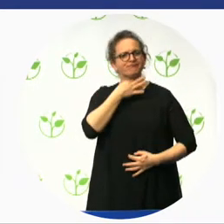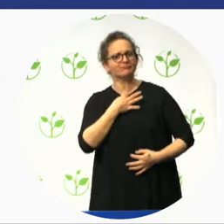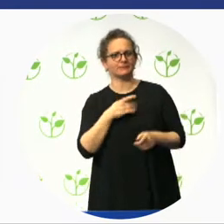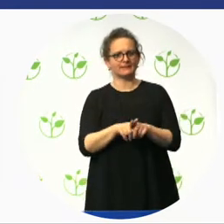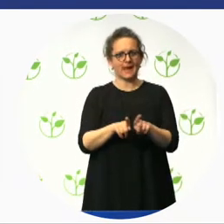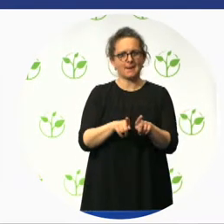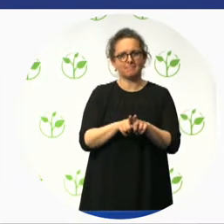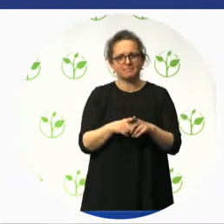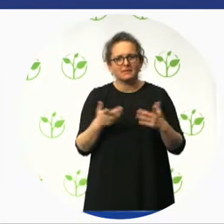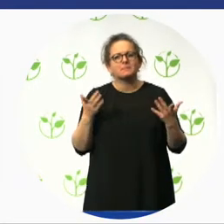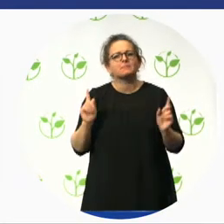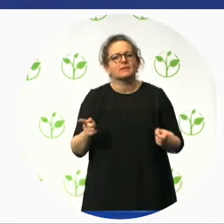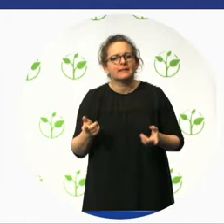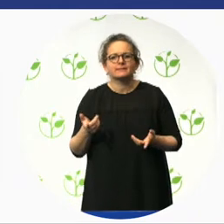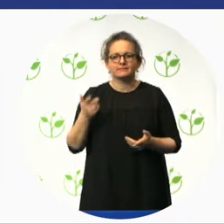participant.